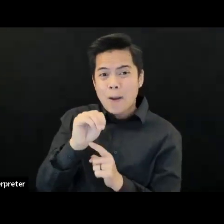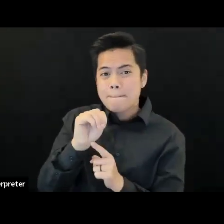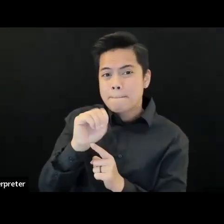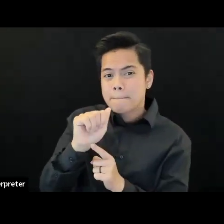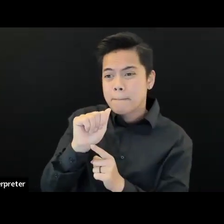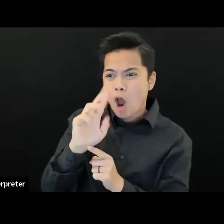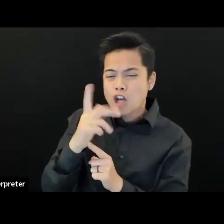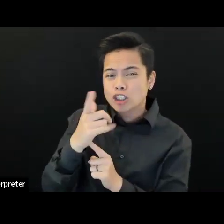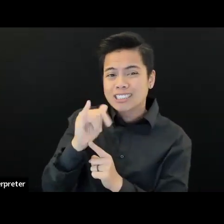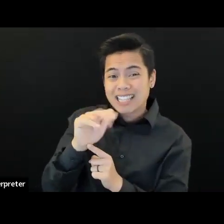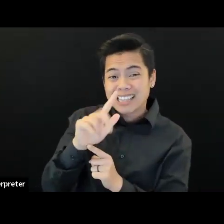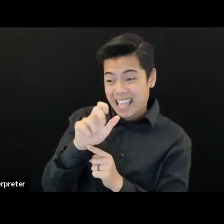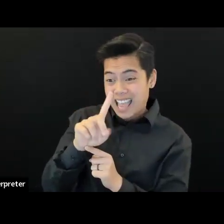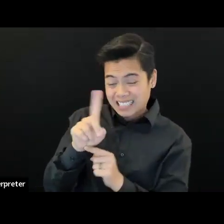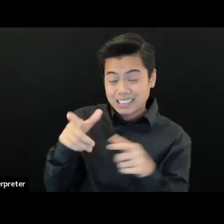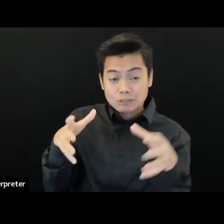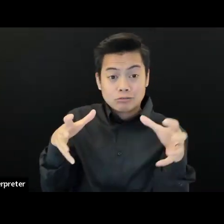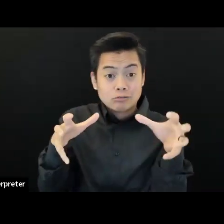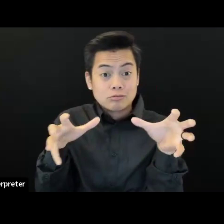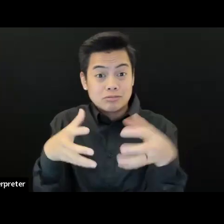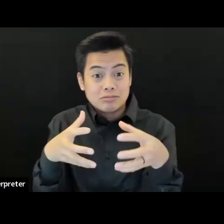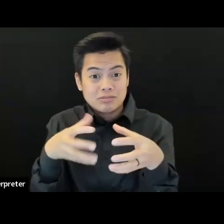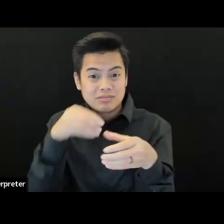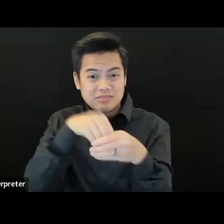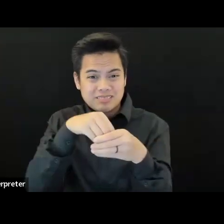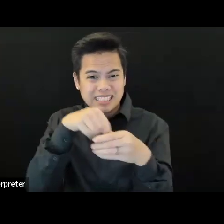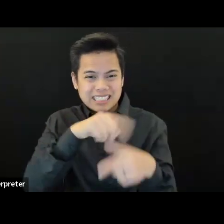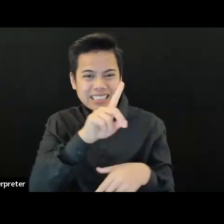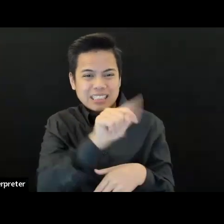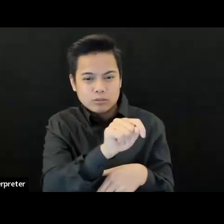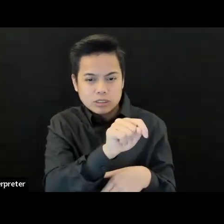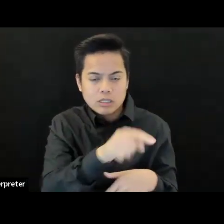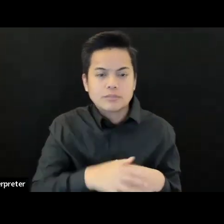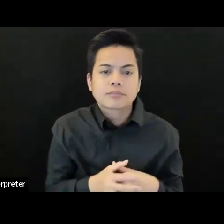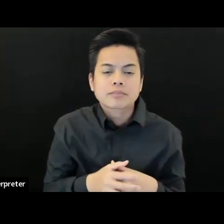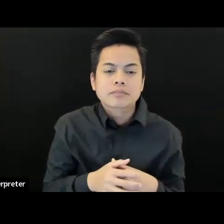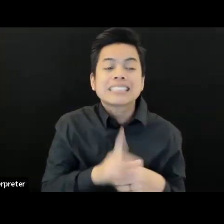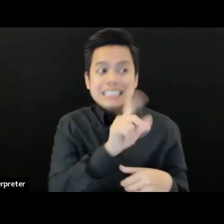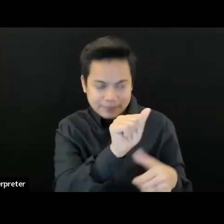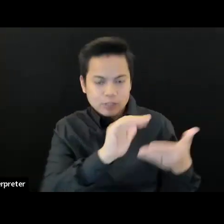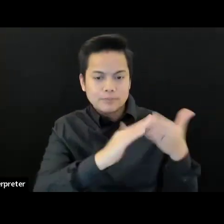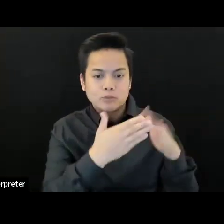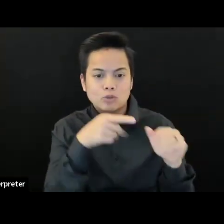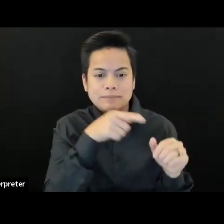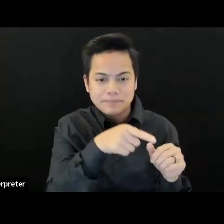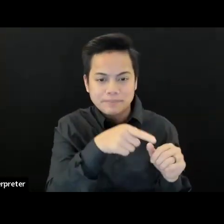of the focus groups. I have one for black indigenous people of color and disabled,